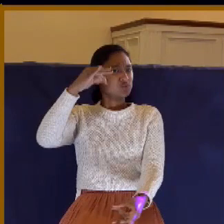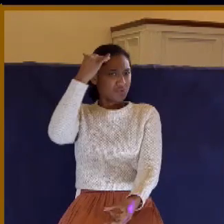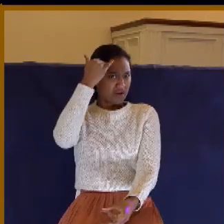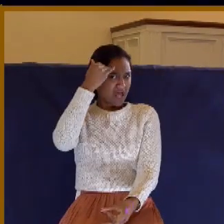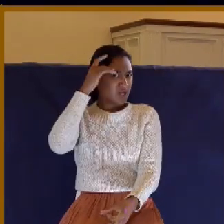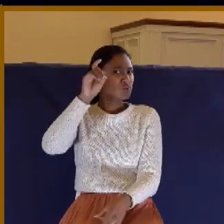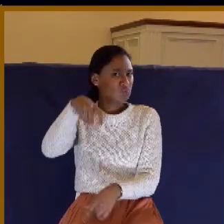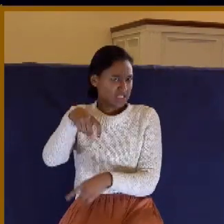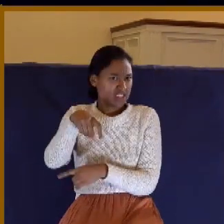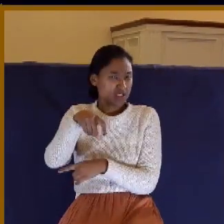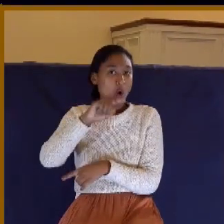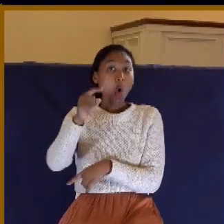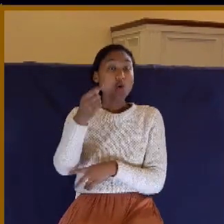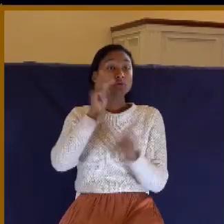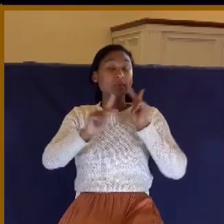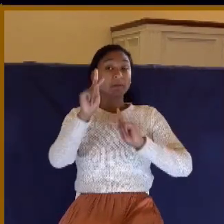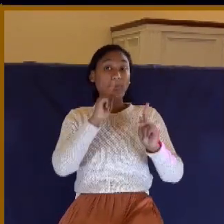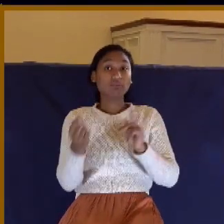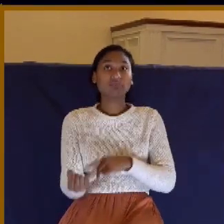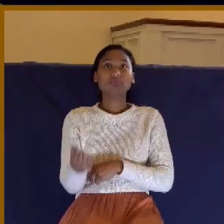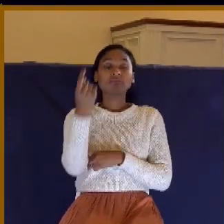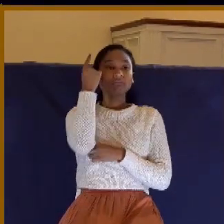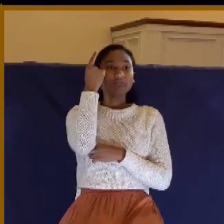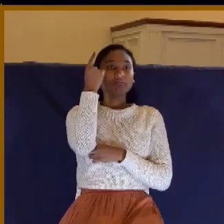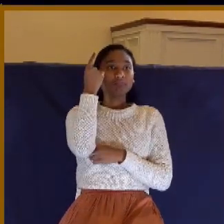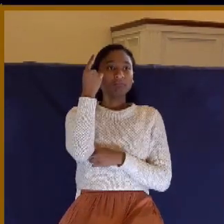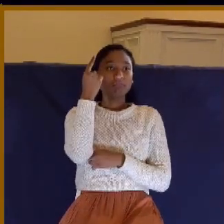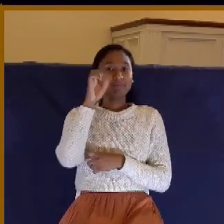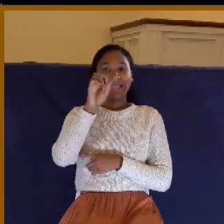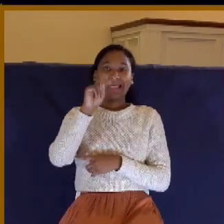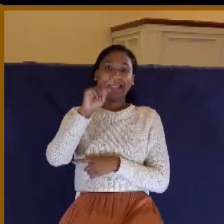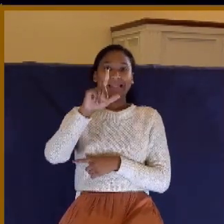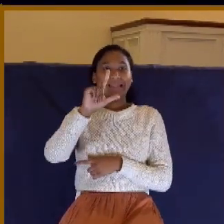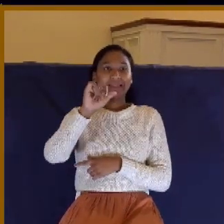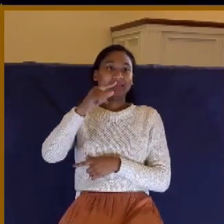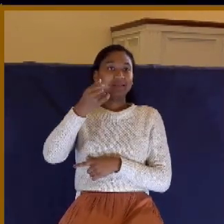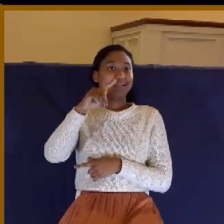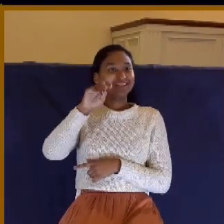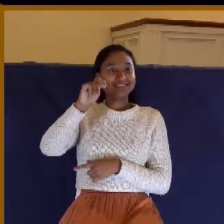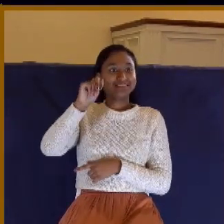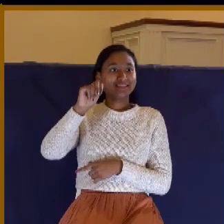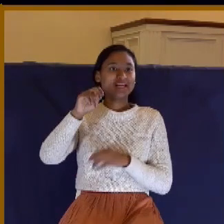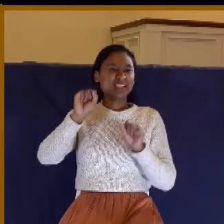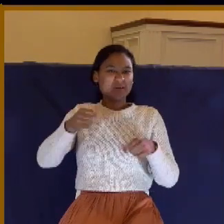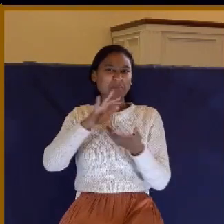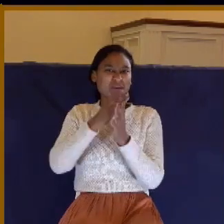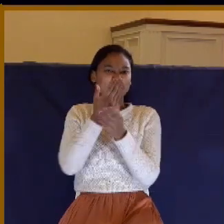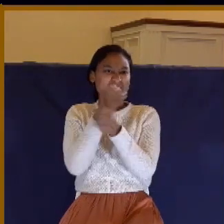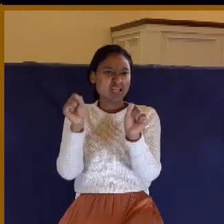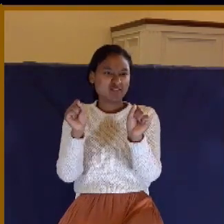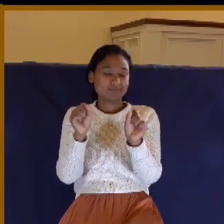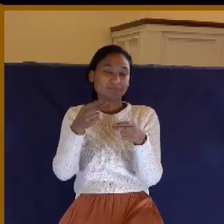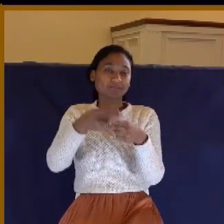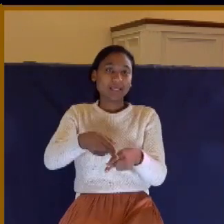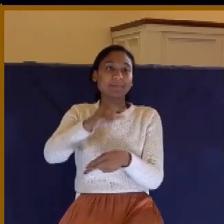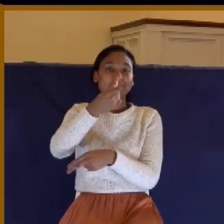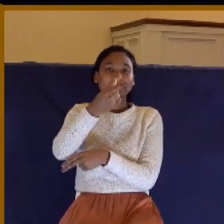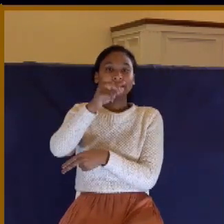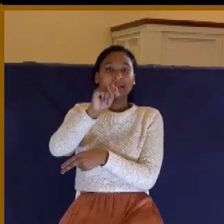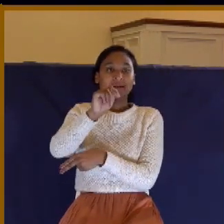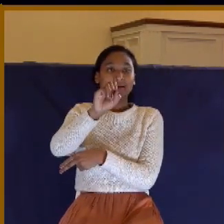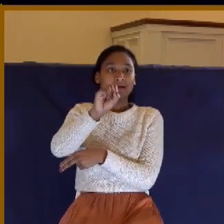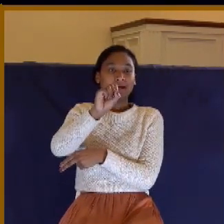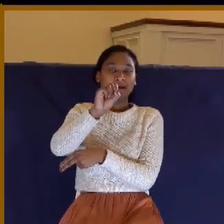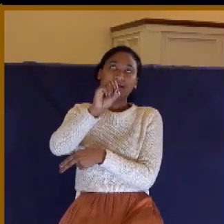that only the enlightened could get. This group is called Gnostics. It's an early version of Gnosticism.